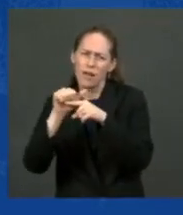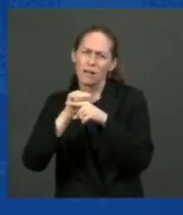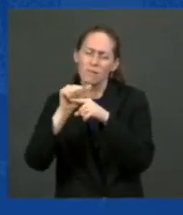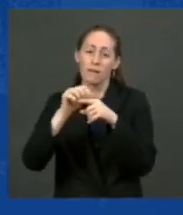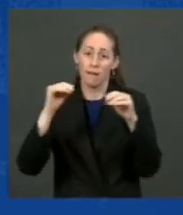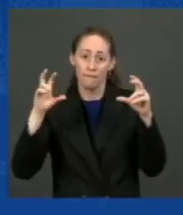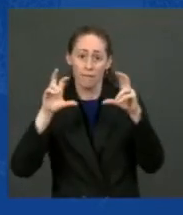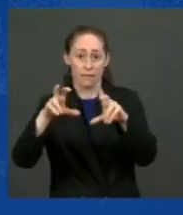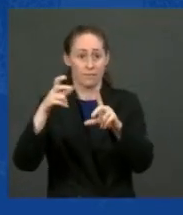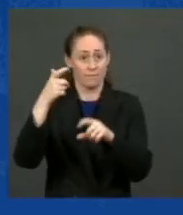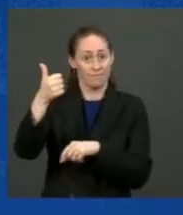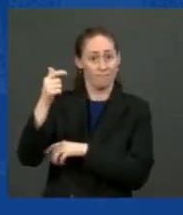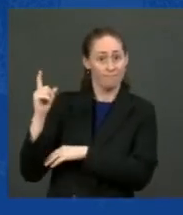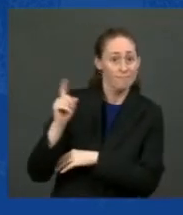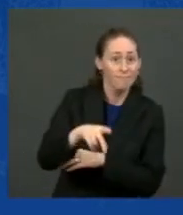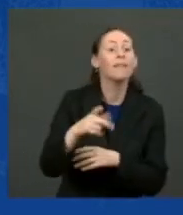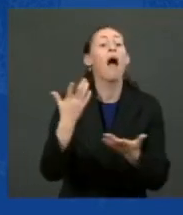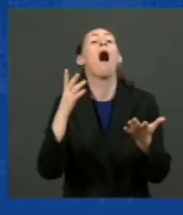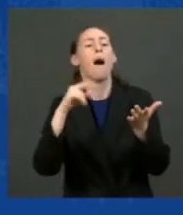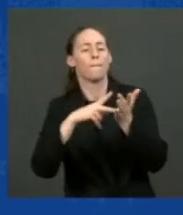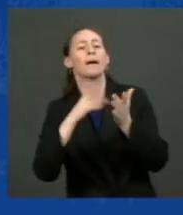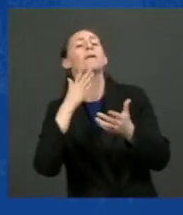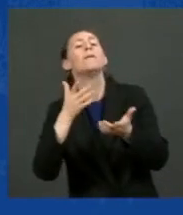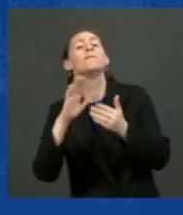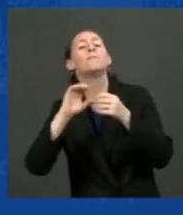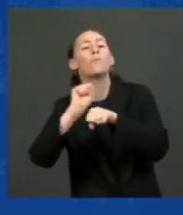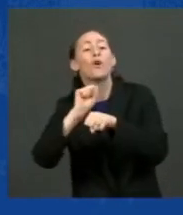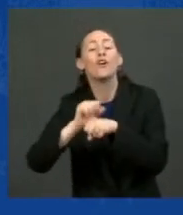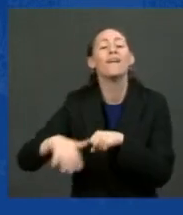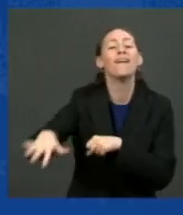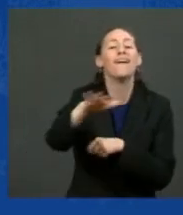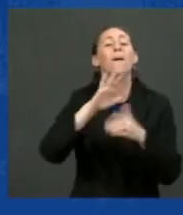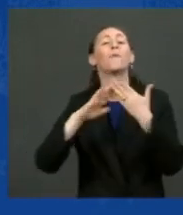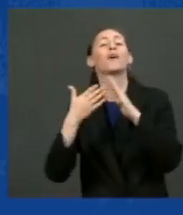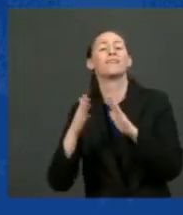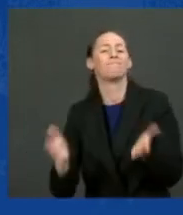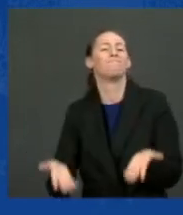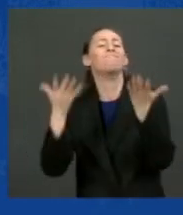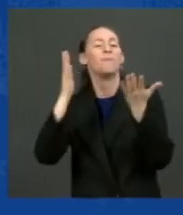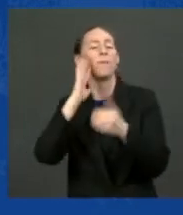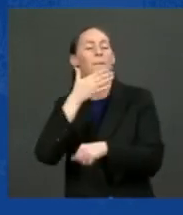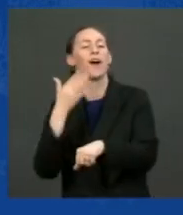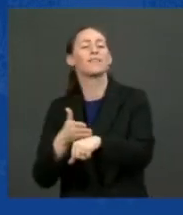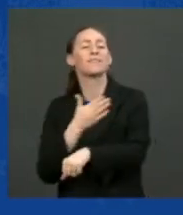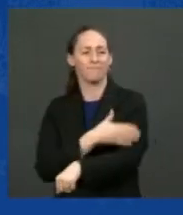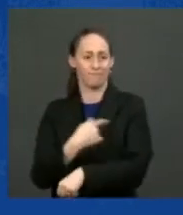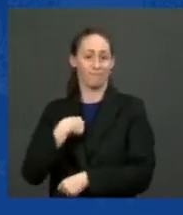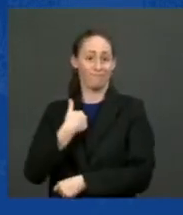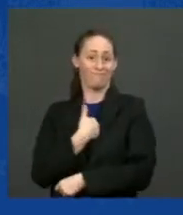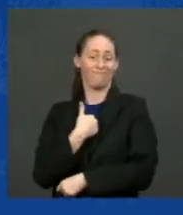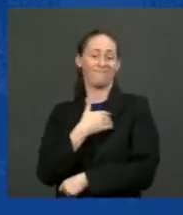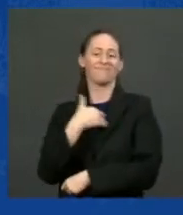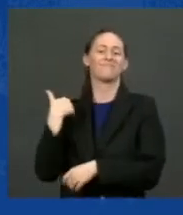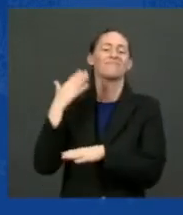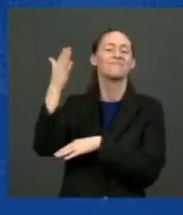in our work, and in our communities. I've been a member for 36 years before